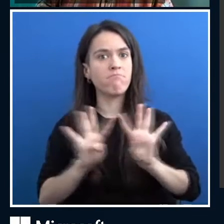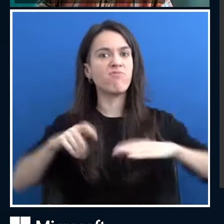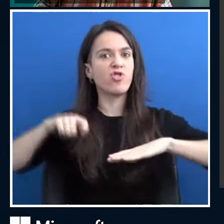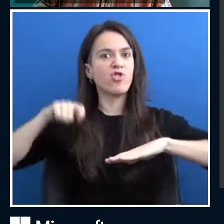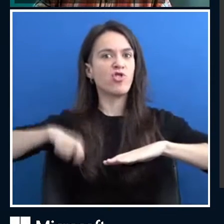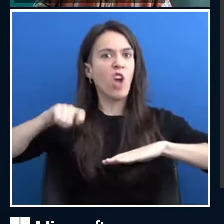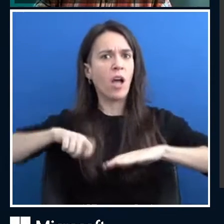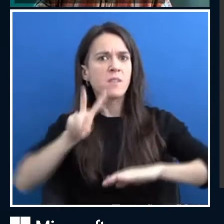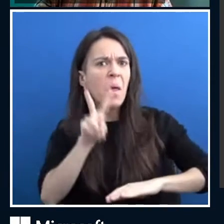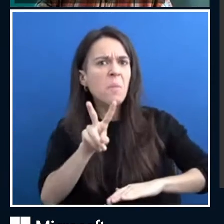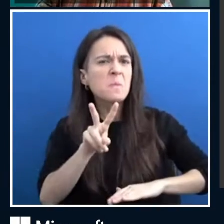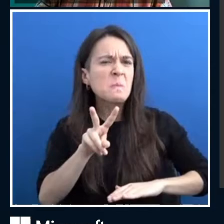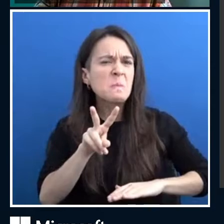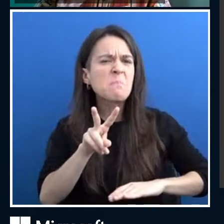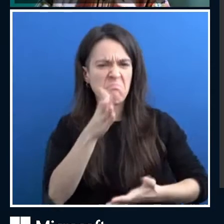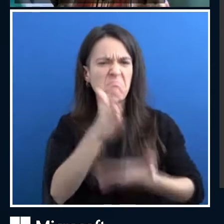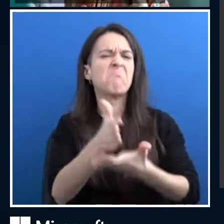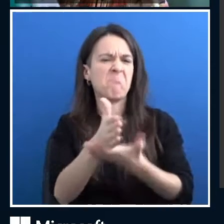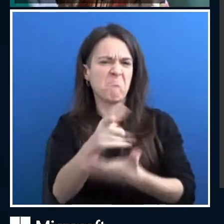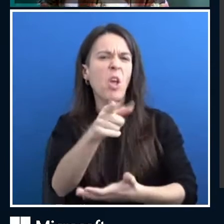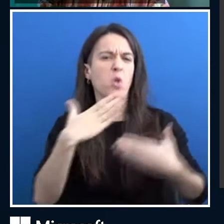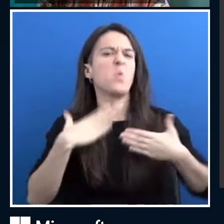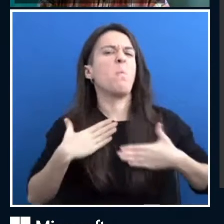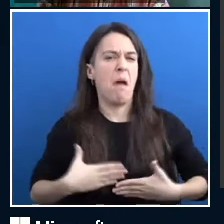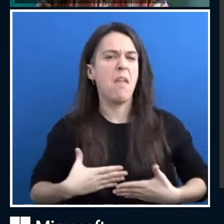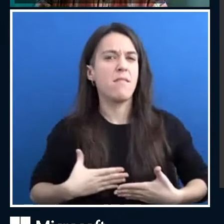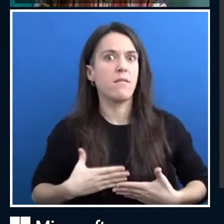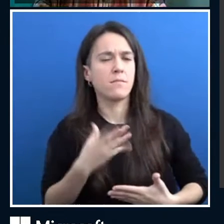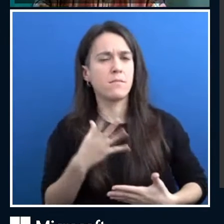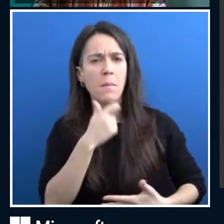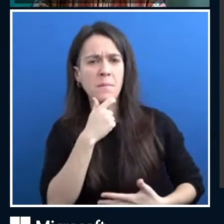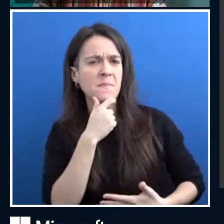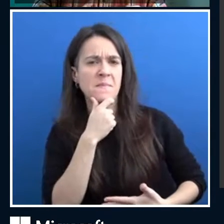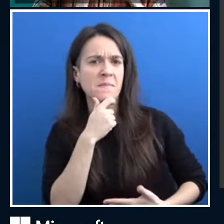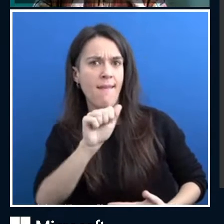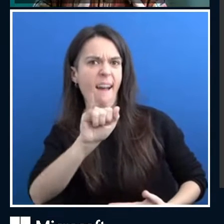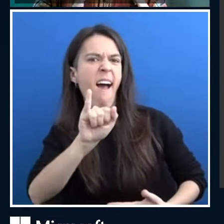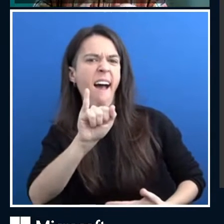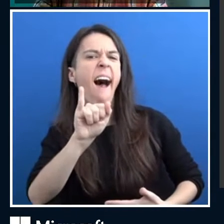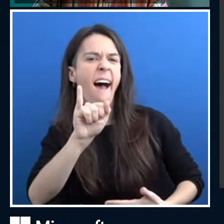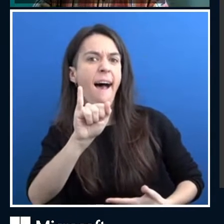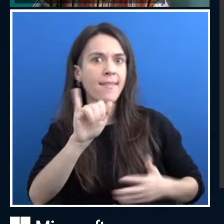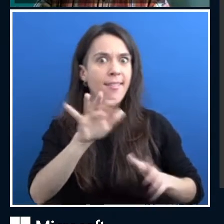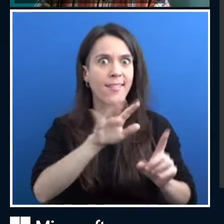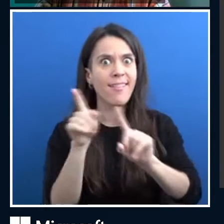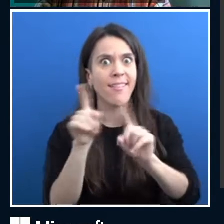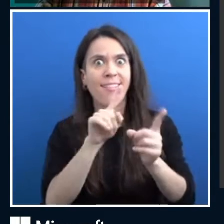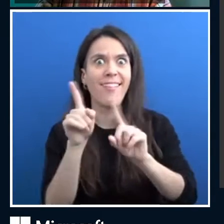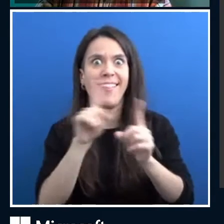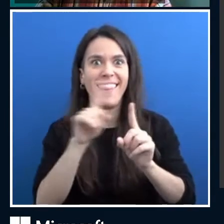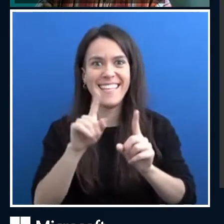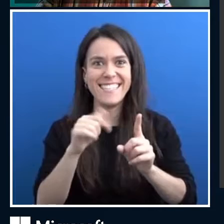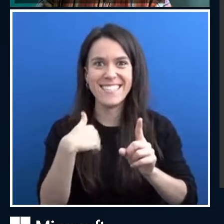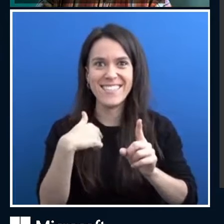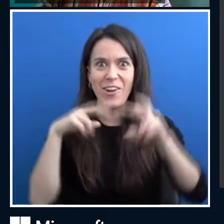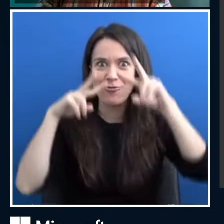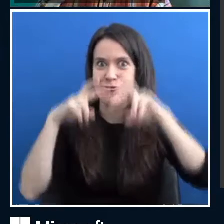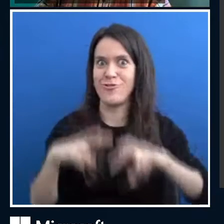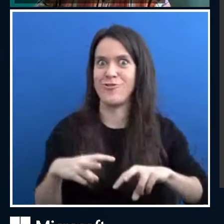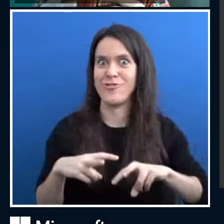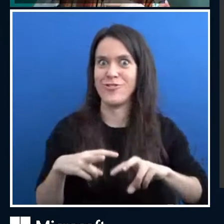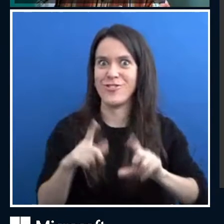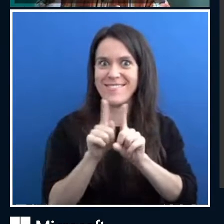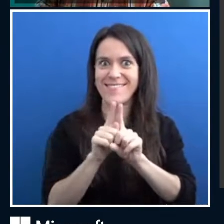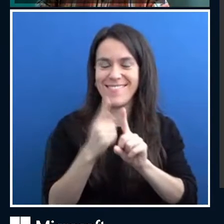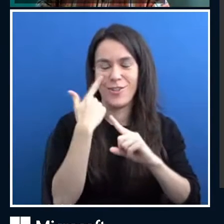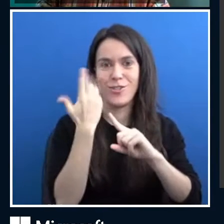human being. And this was a news that Turing test has been passed. But I think this is not exactly the case because, of course, if we